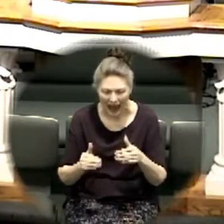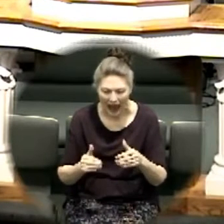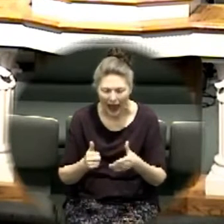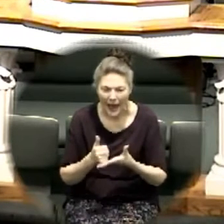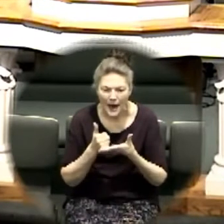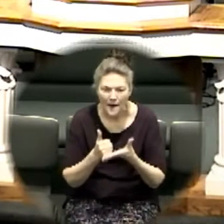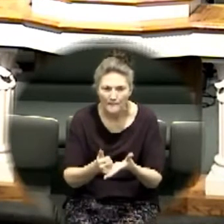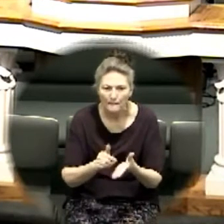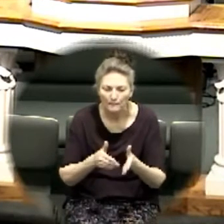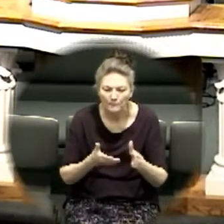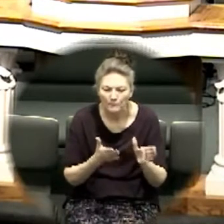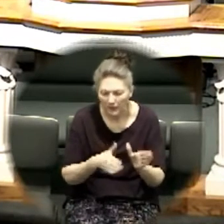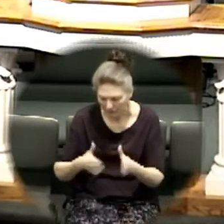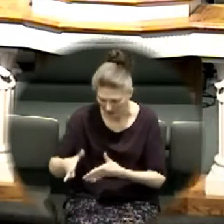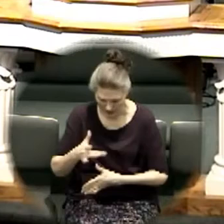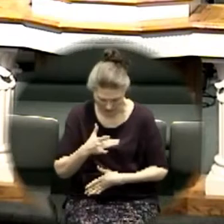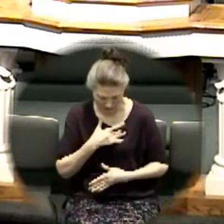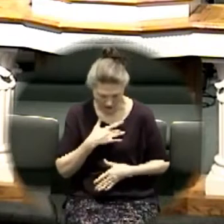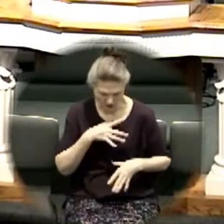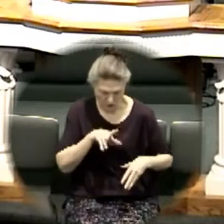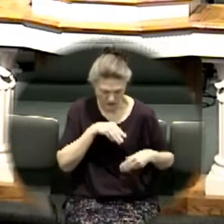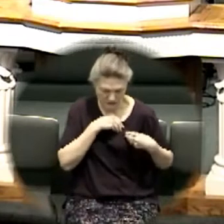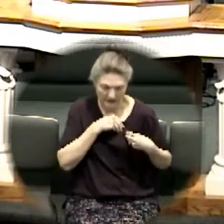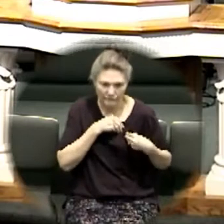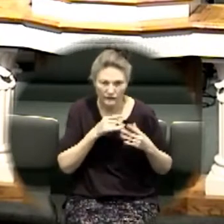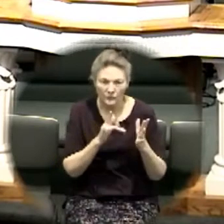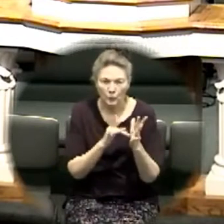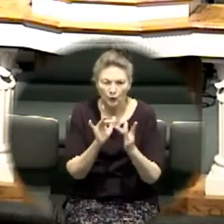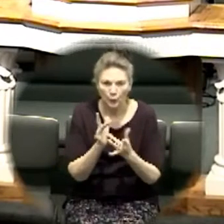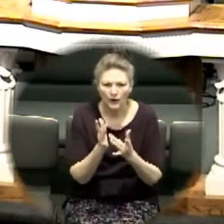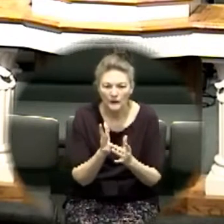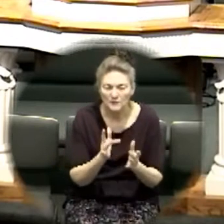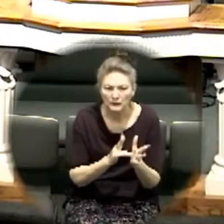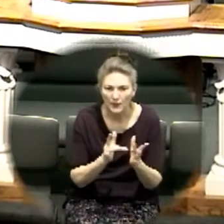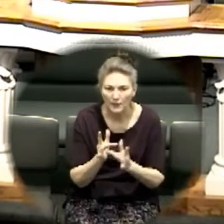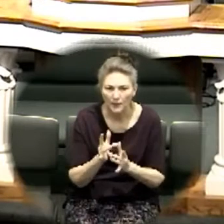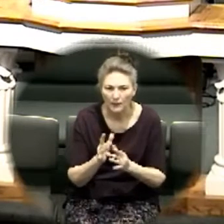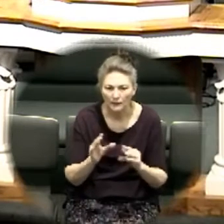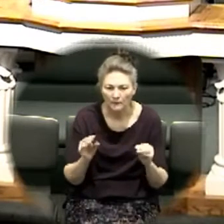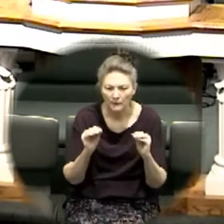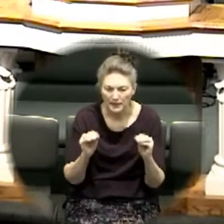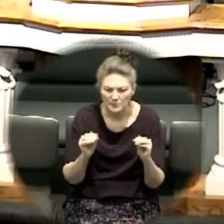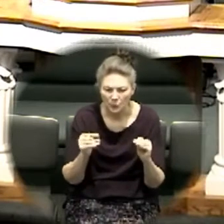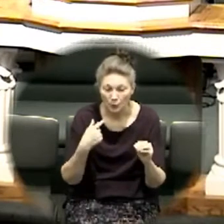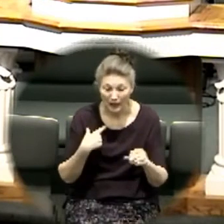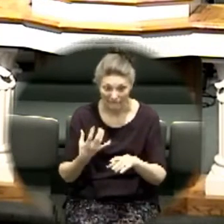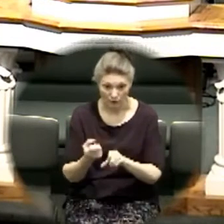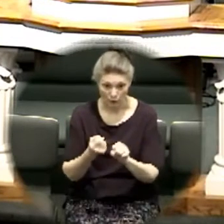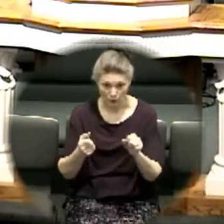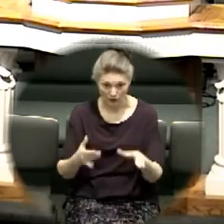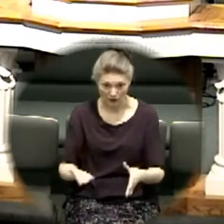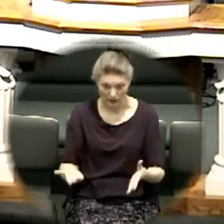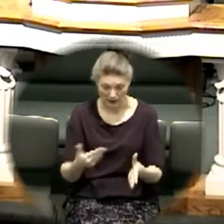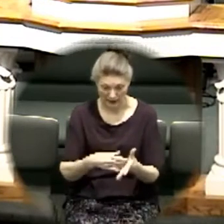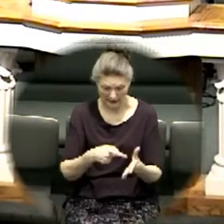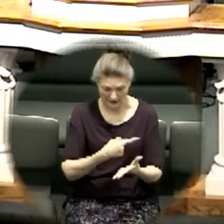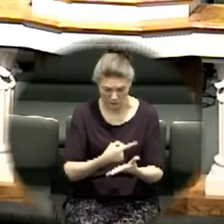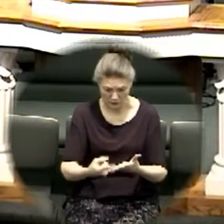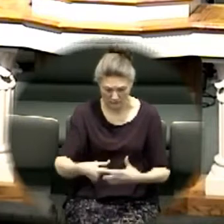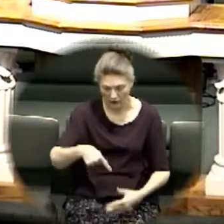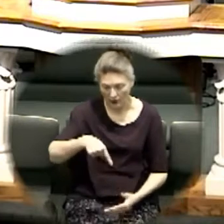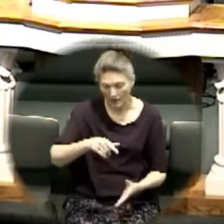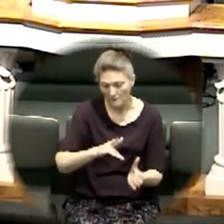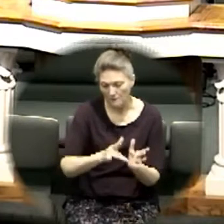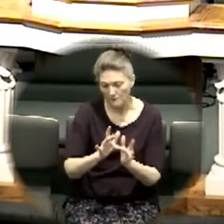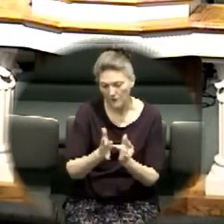our hearts to receive we want to announce that um we have a winner this week again for quizzing